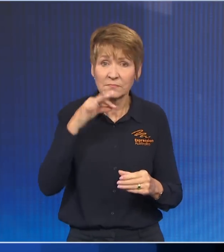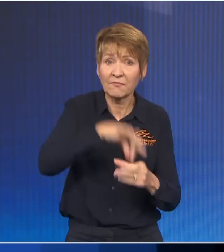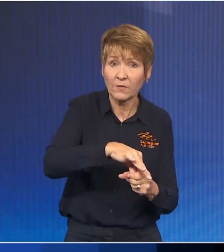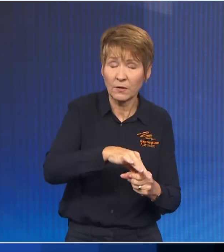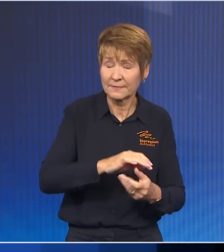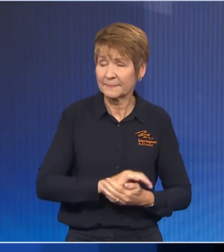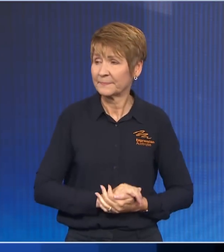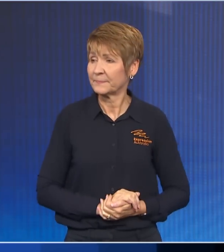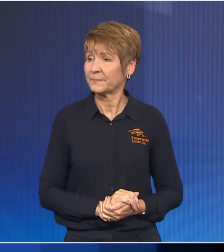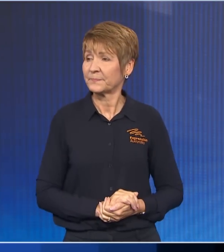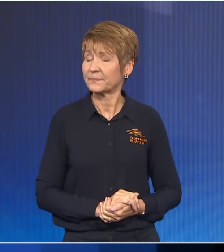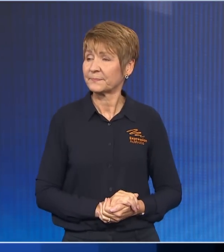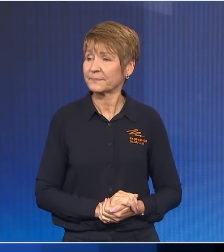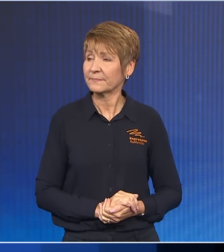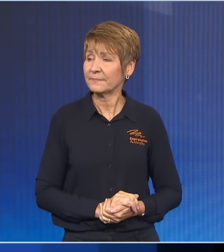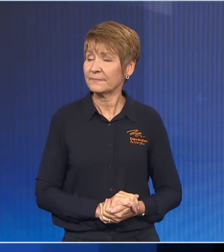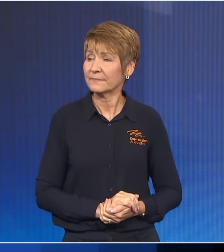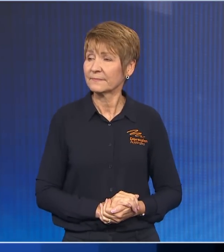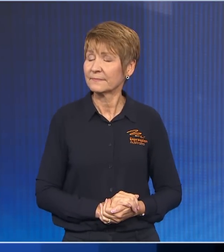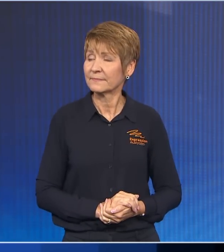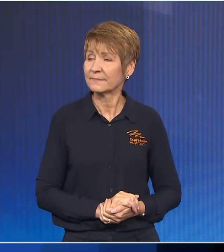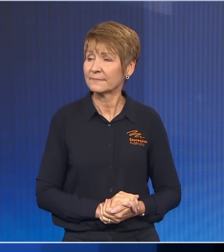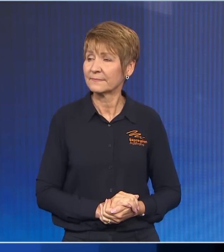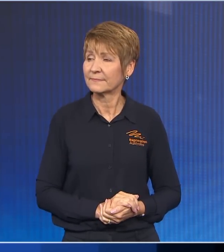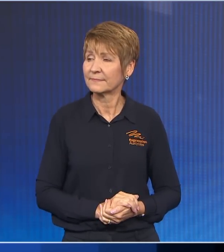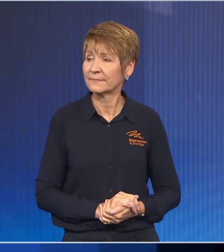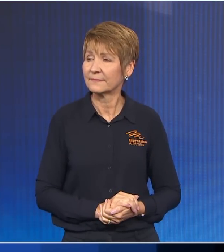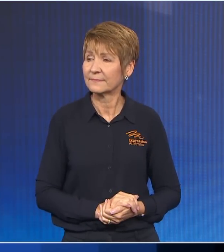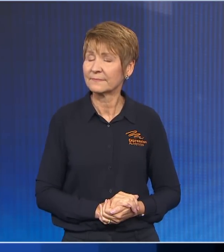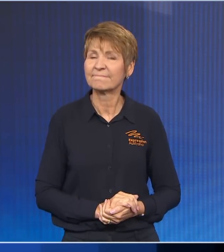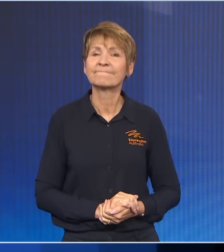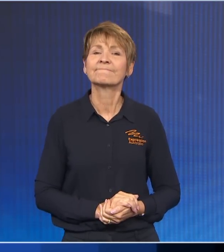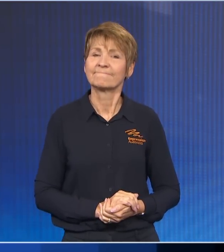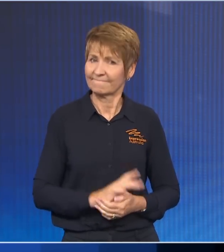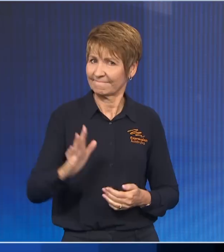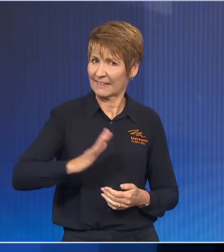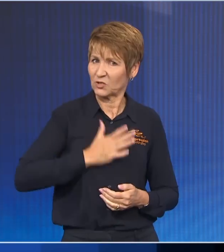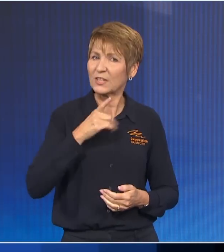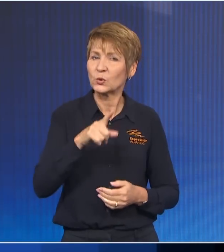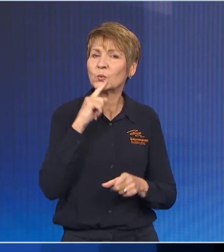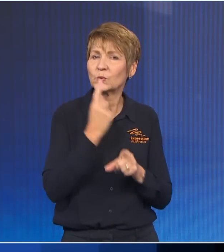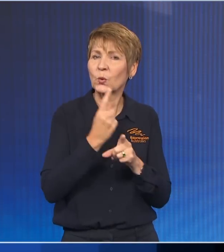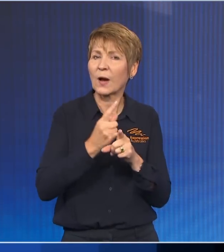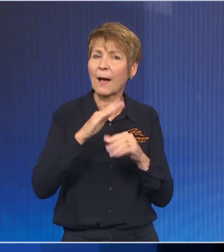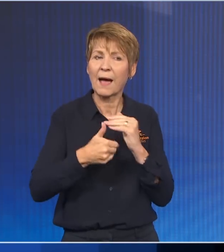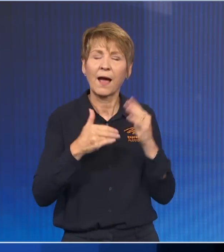heard the Federal Party acknowledge the state result as a factor in this election.